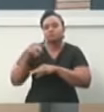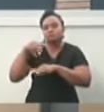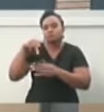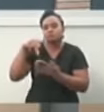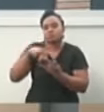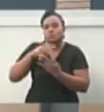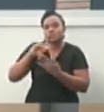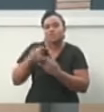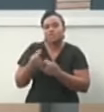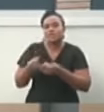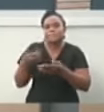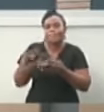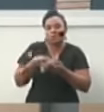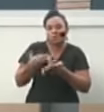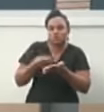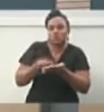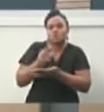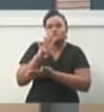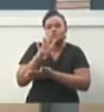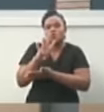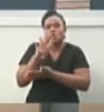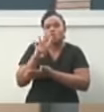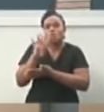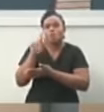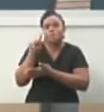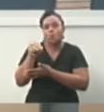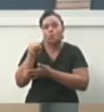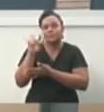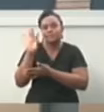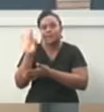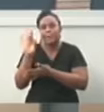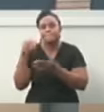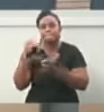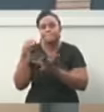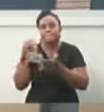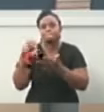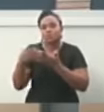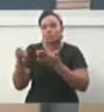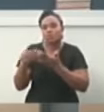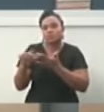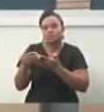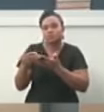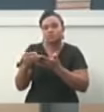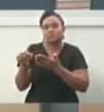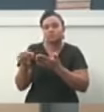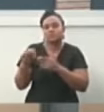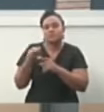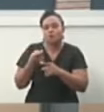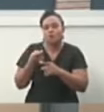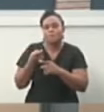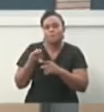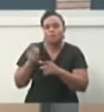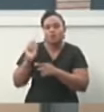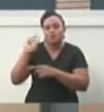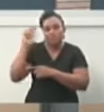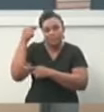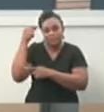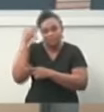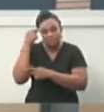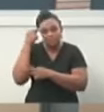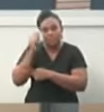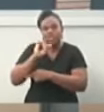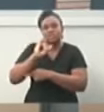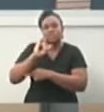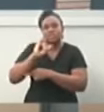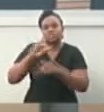$4.9 million grant from the government of Japan. The